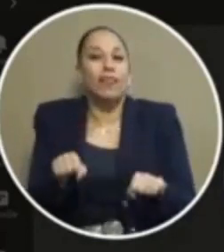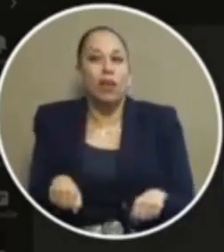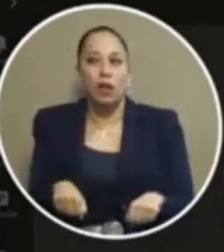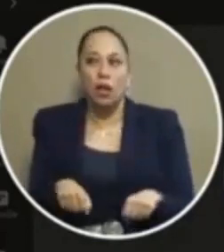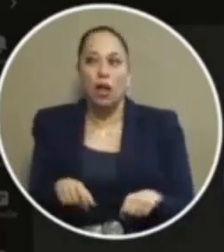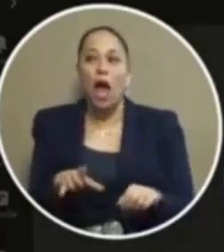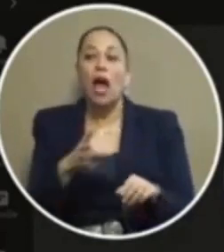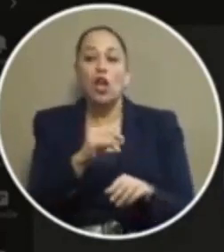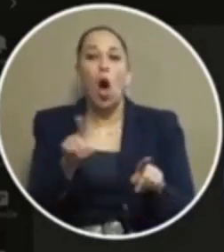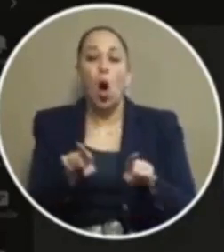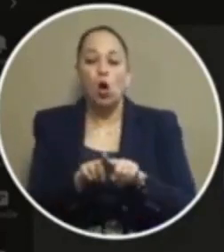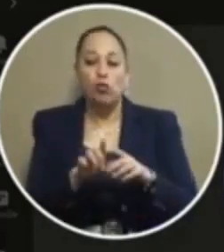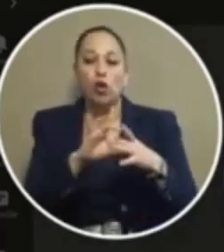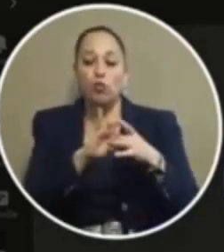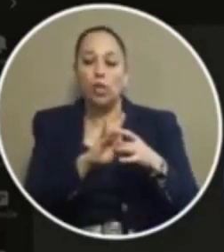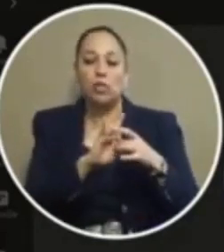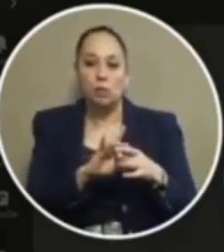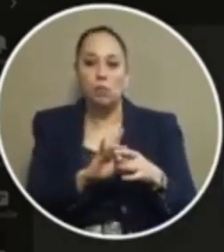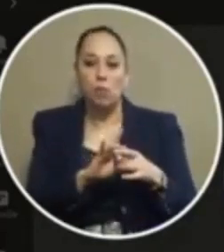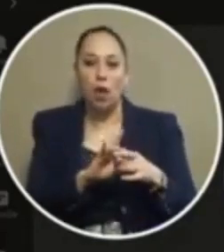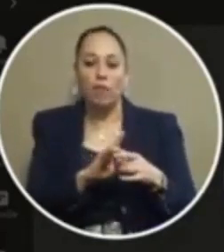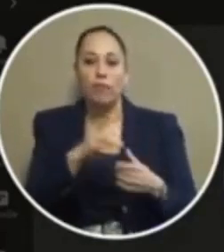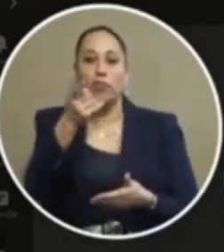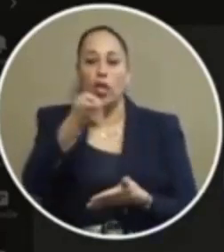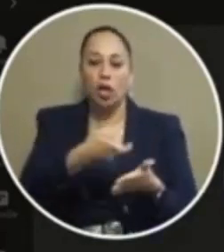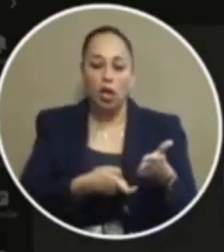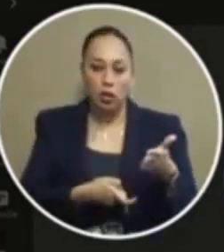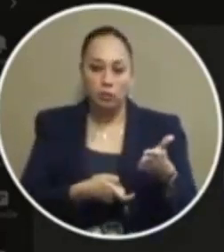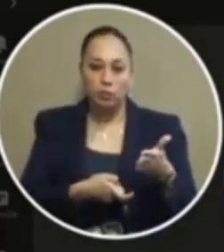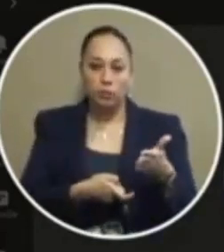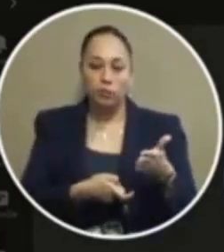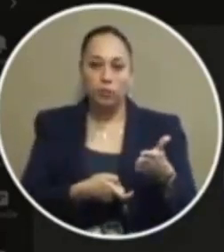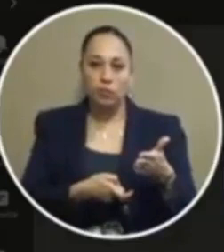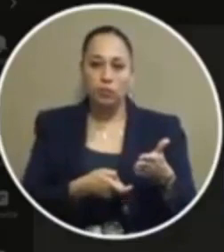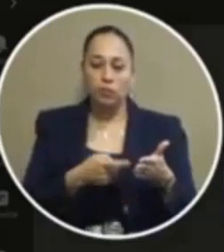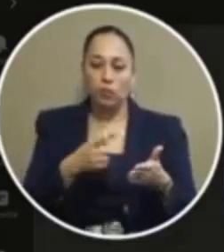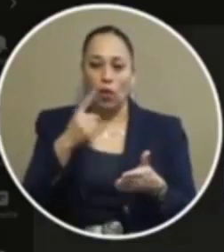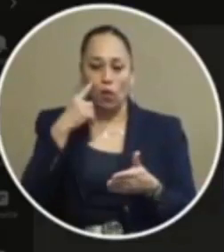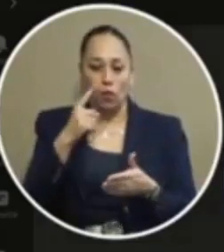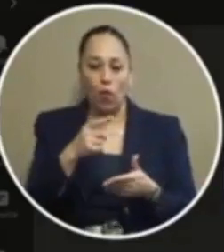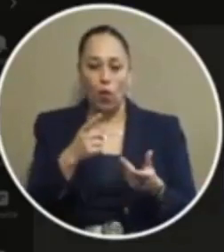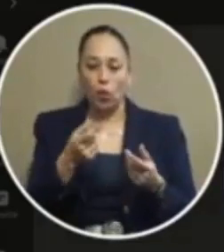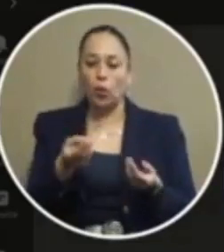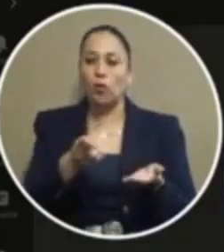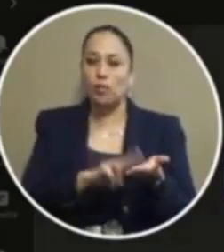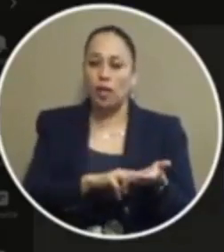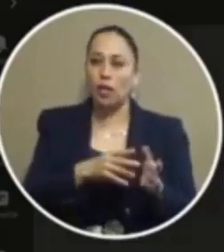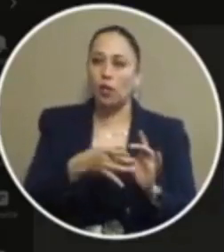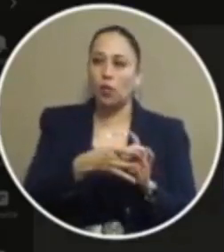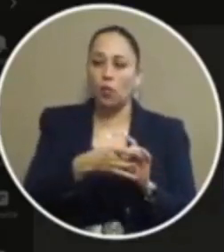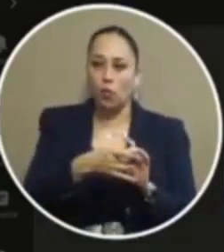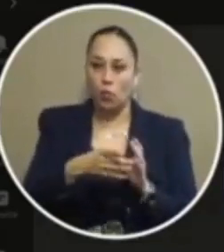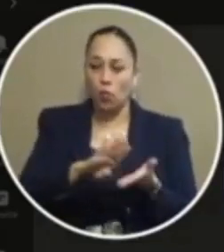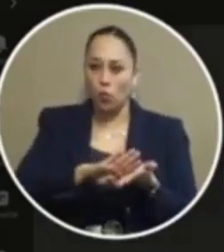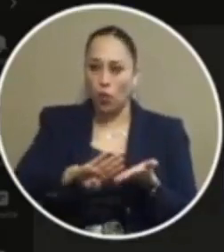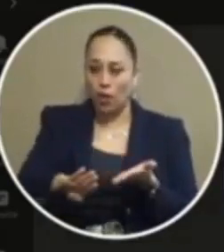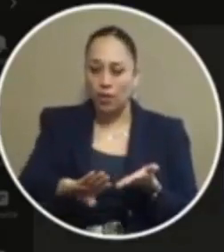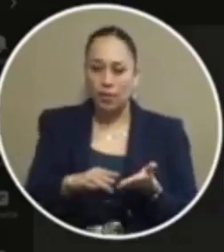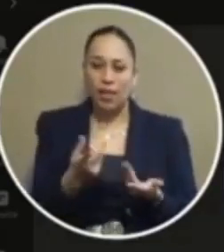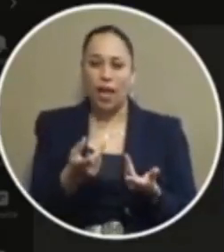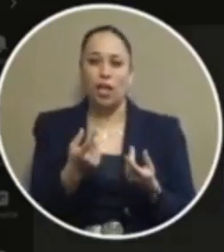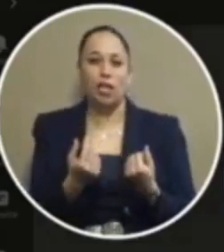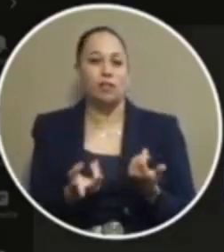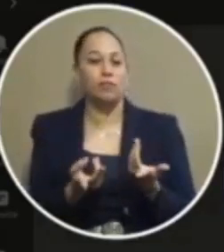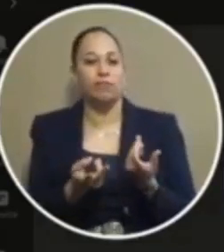with respect to uh the cost of of instituting site and release site and release is going to save